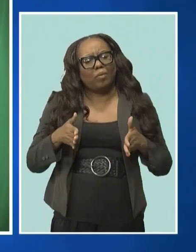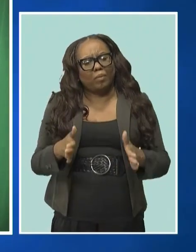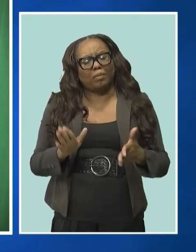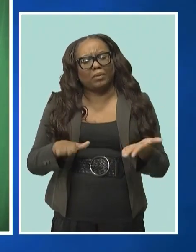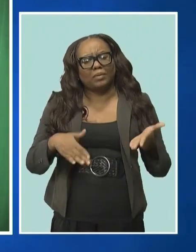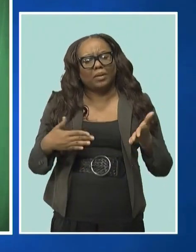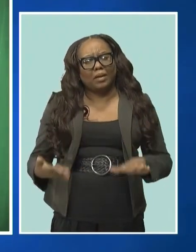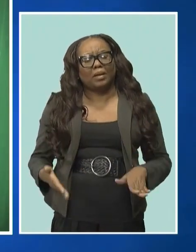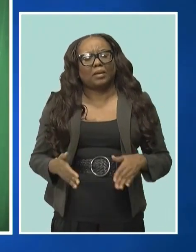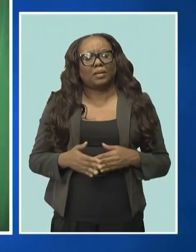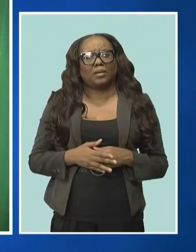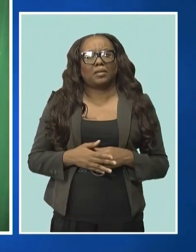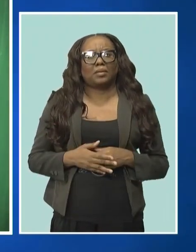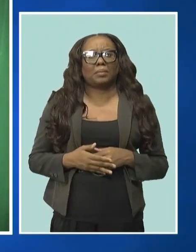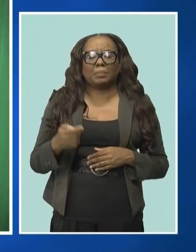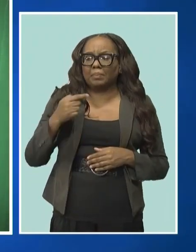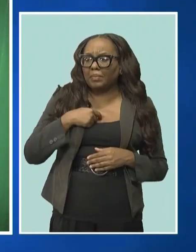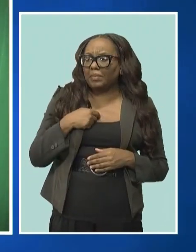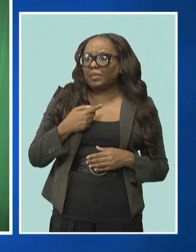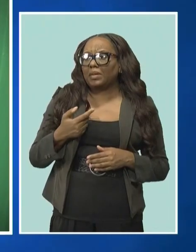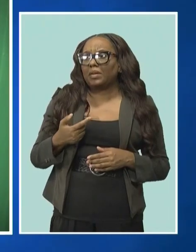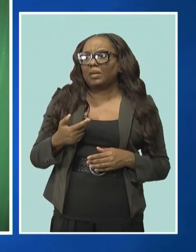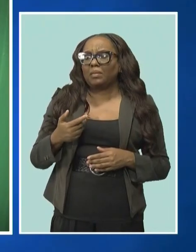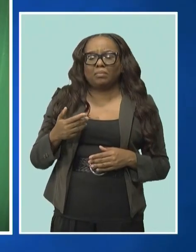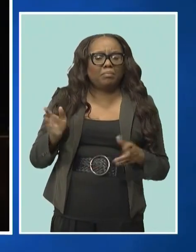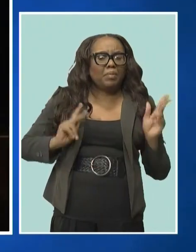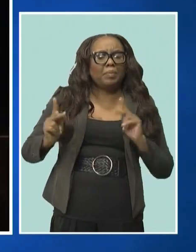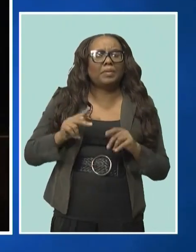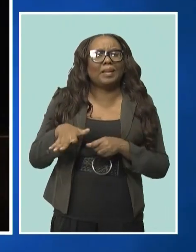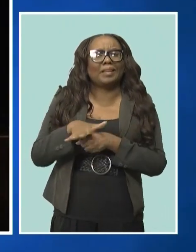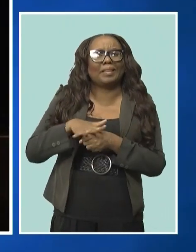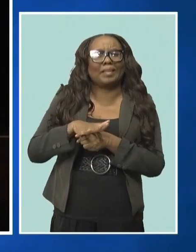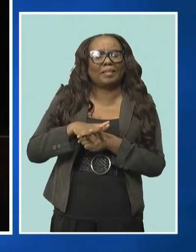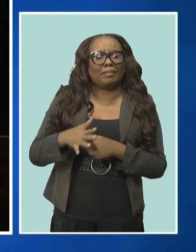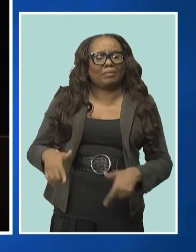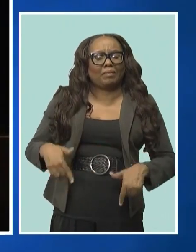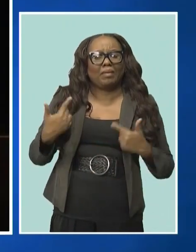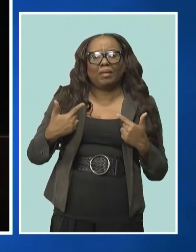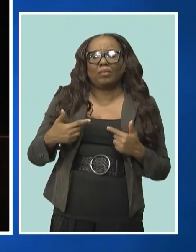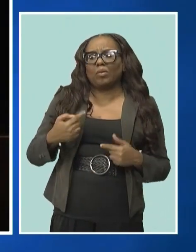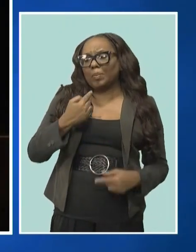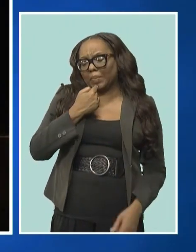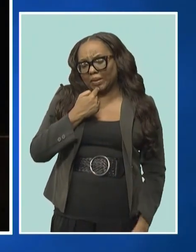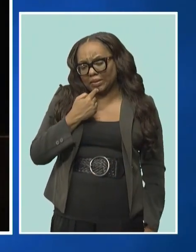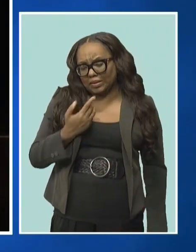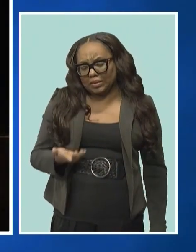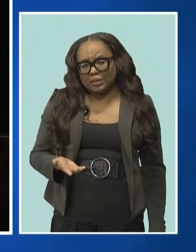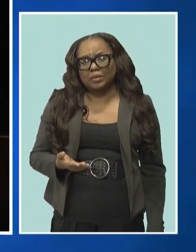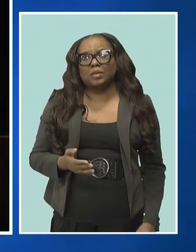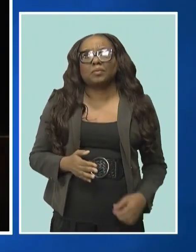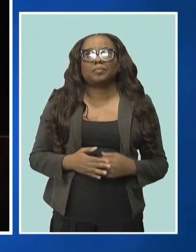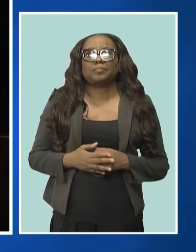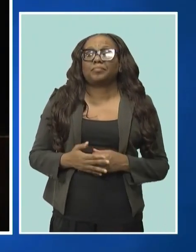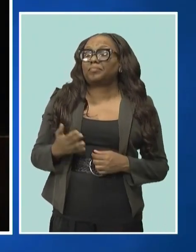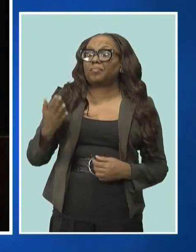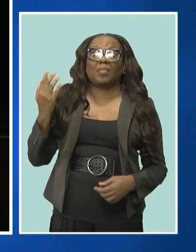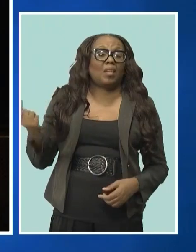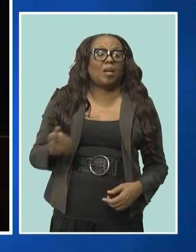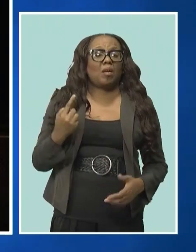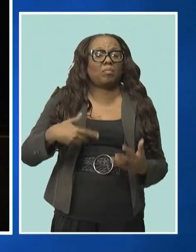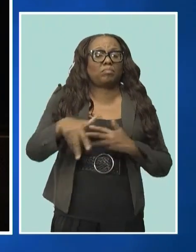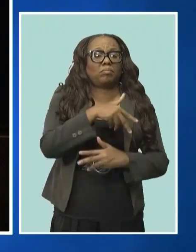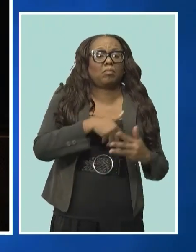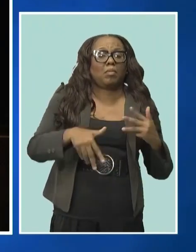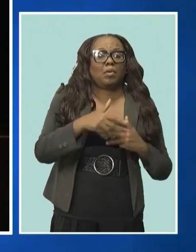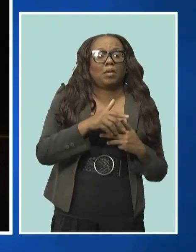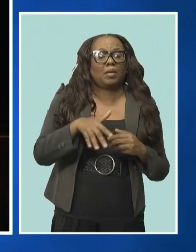I, me, and almost everybody in this district, we're going to all miss him. He always coming to Greenwiches, and he make sure all the fellas down here, everybody